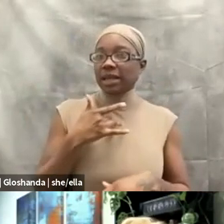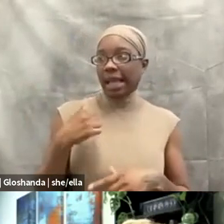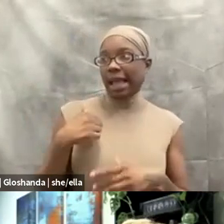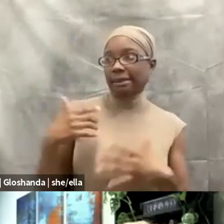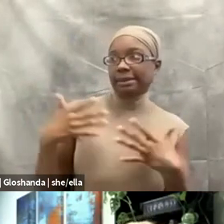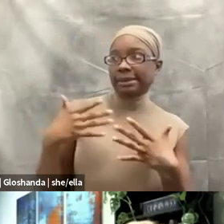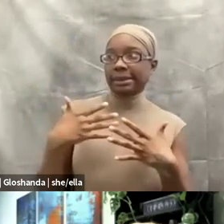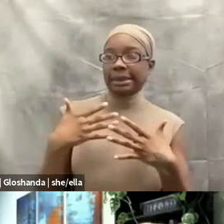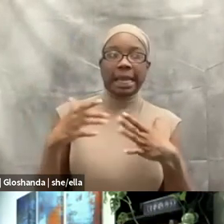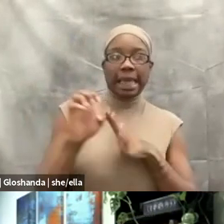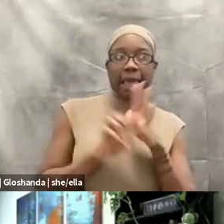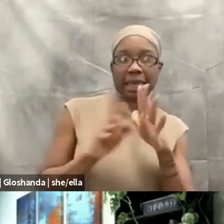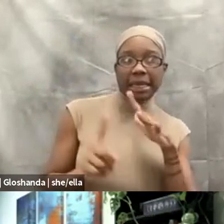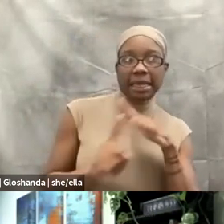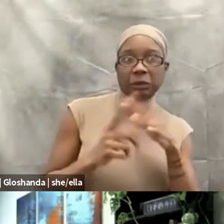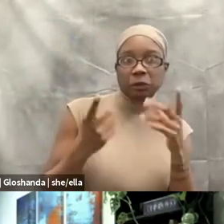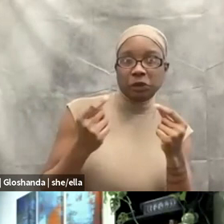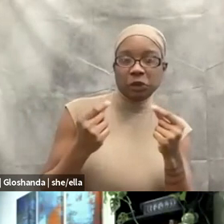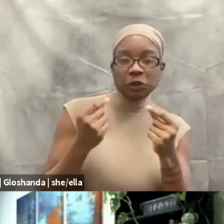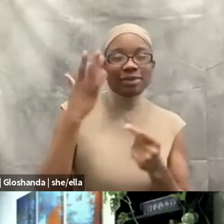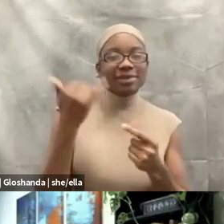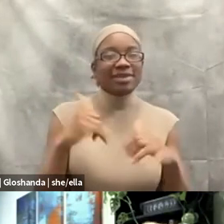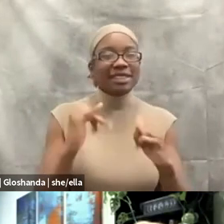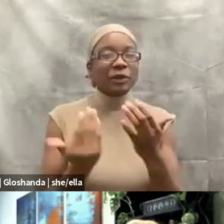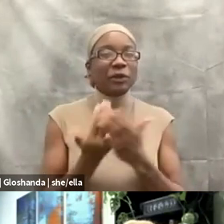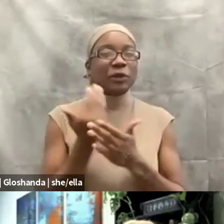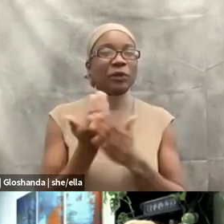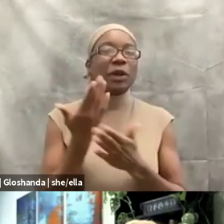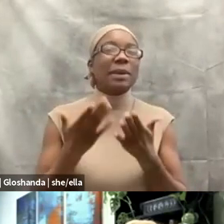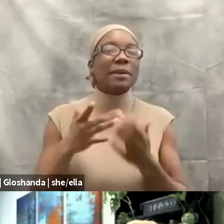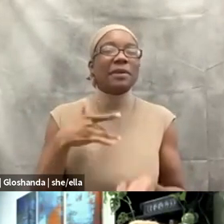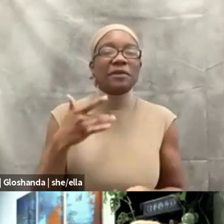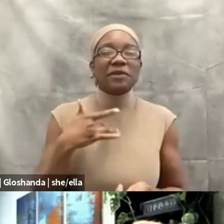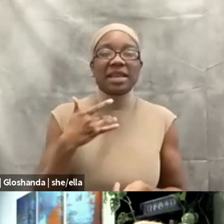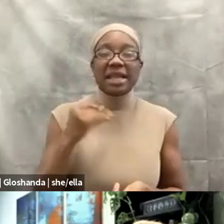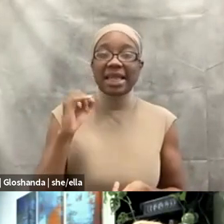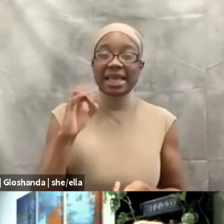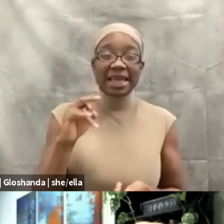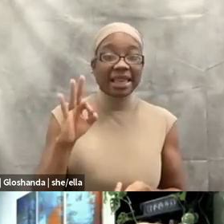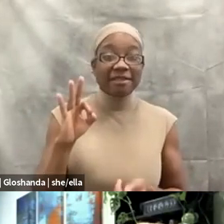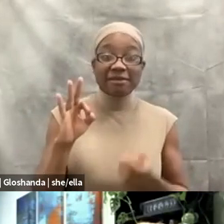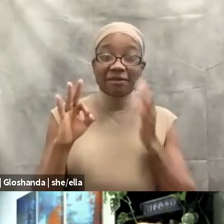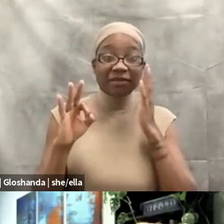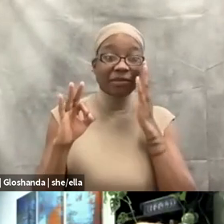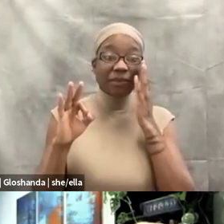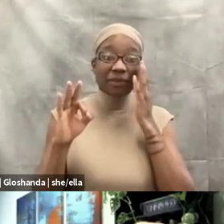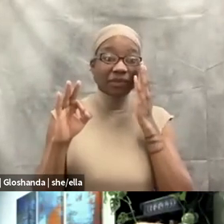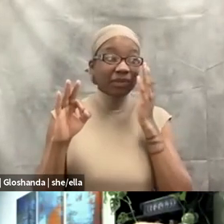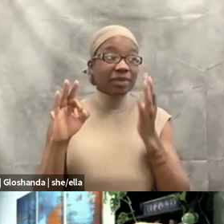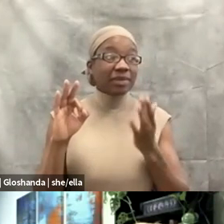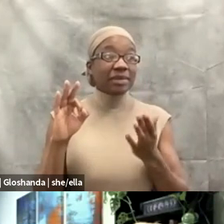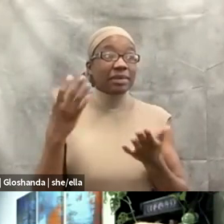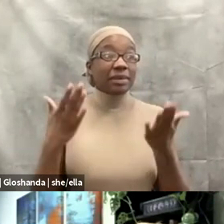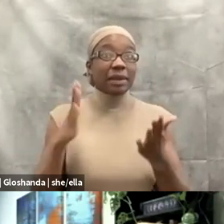ethical conflicts, right? Cause you're so brand new and you may feel if you do that, you may fear, you have this fear of like being